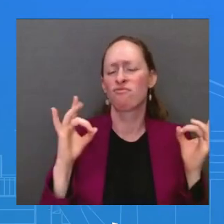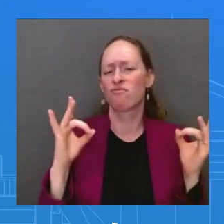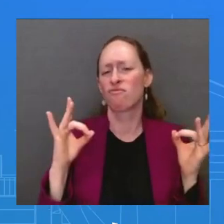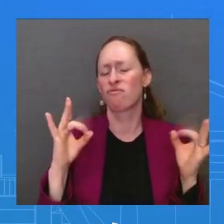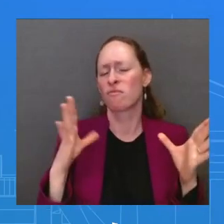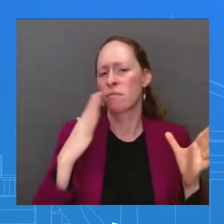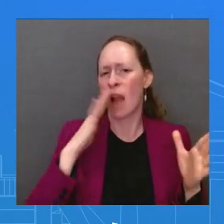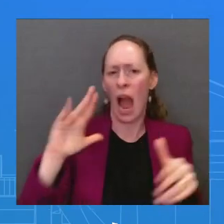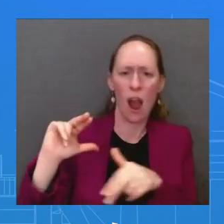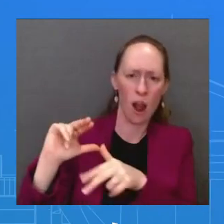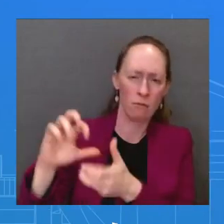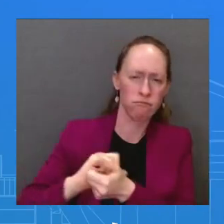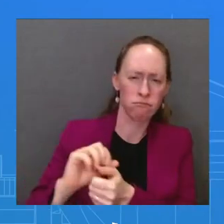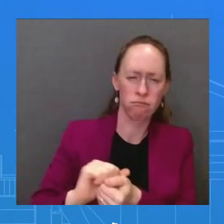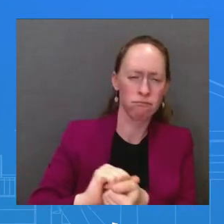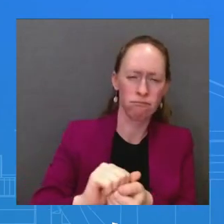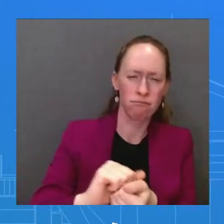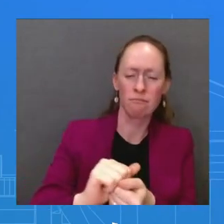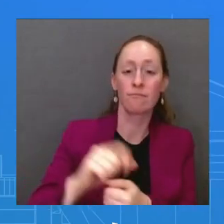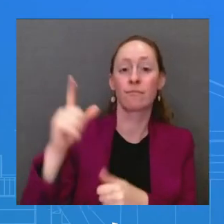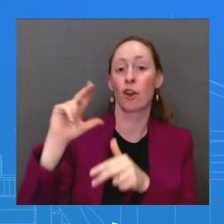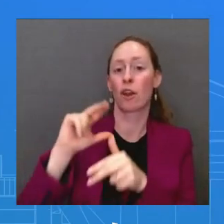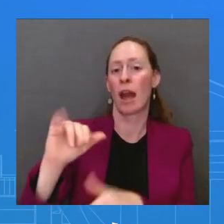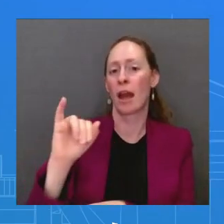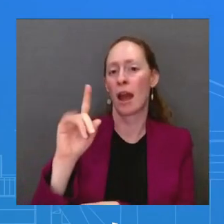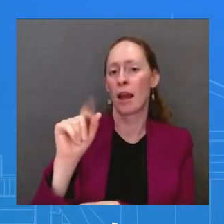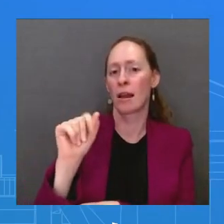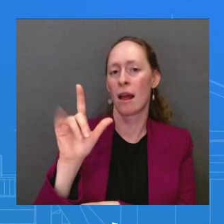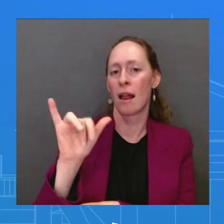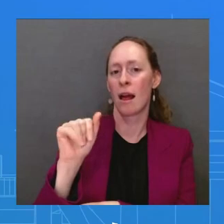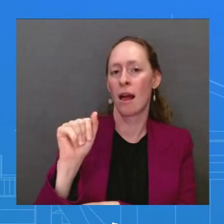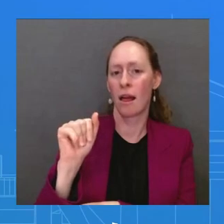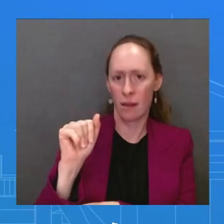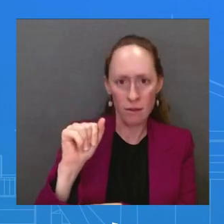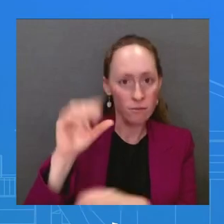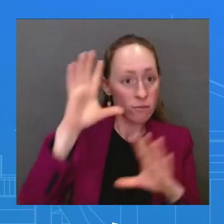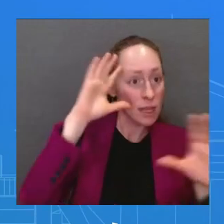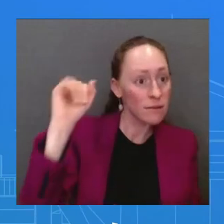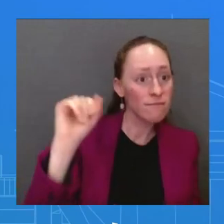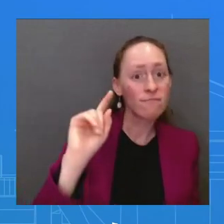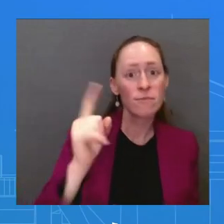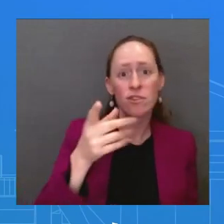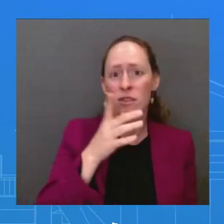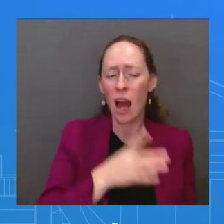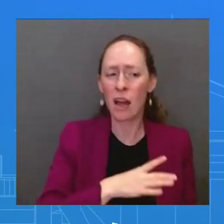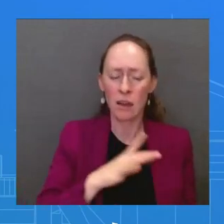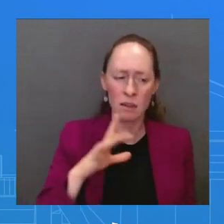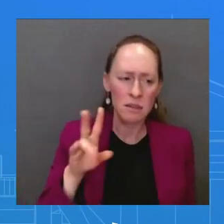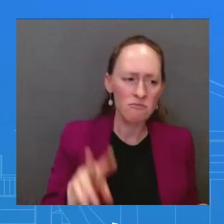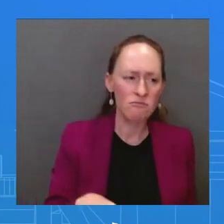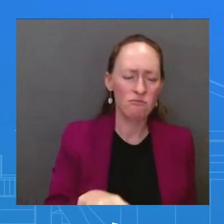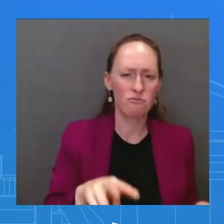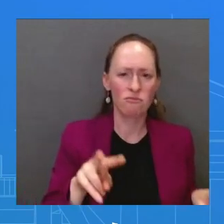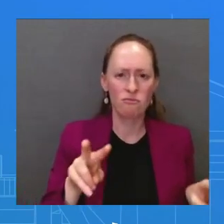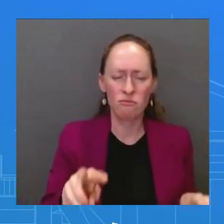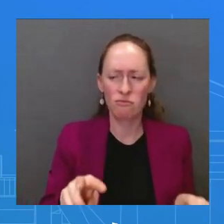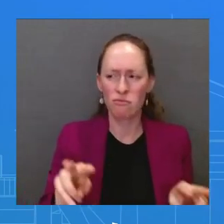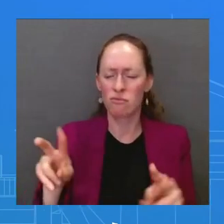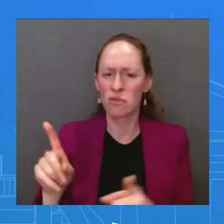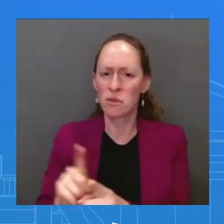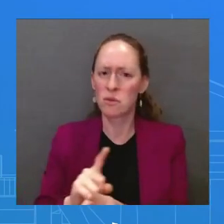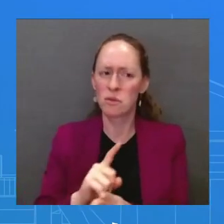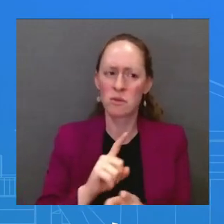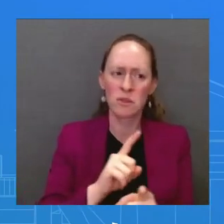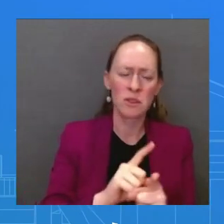was there with the first lady. They were able to hear directly from the American people, and he was able to talk about what is it that they